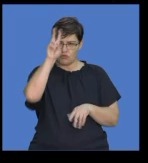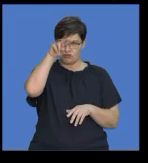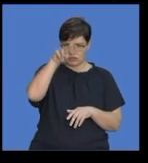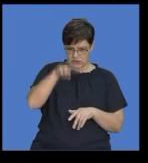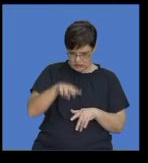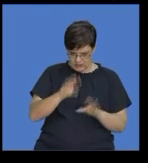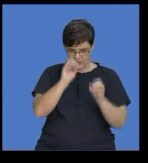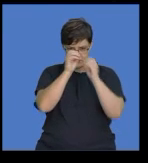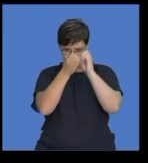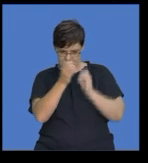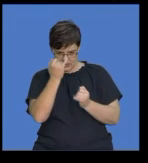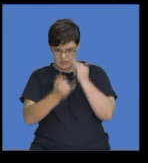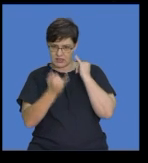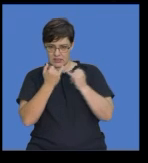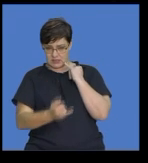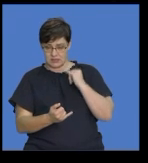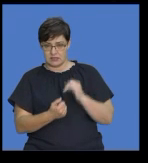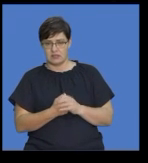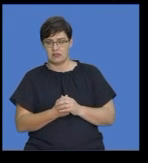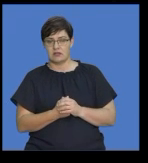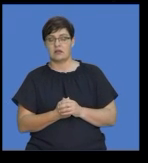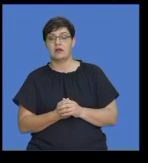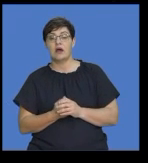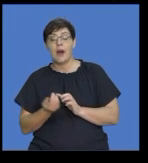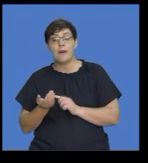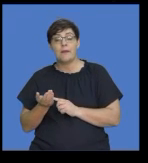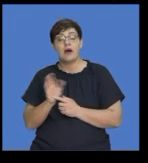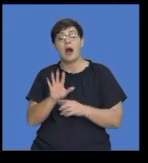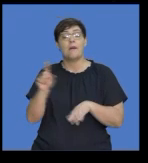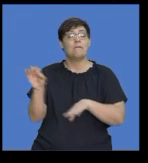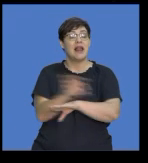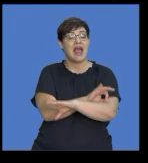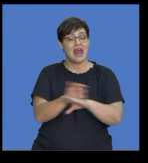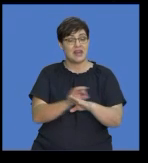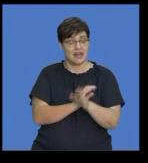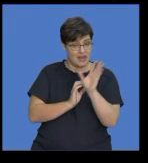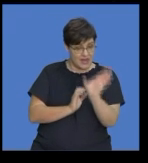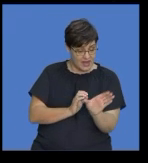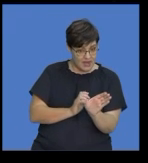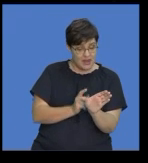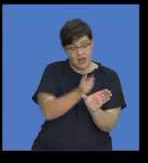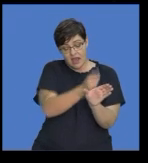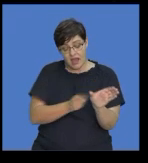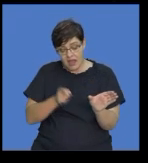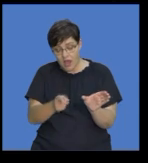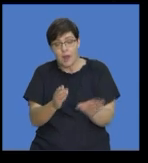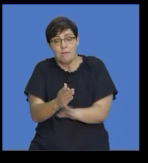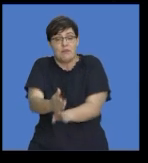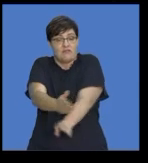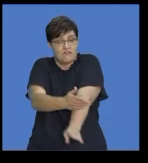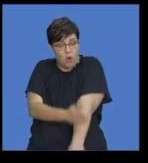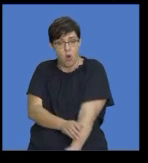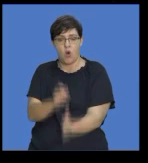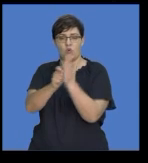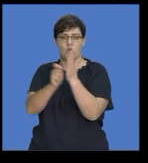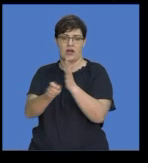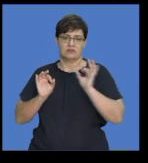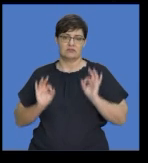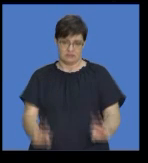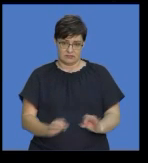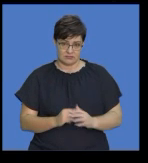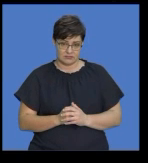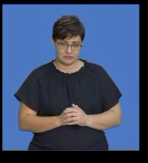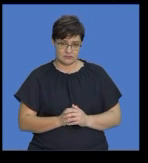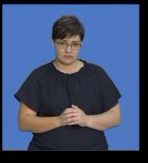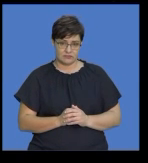The plan must appear before each text. All right. So we must put